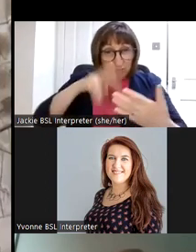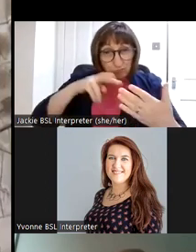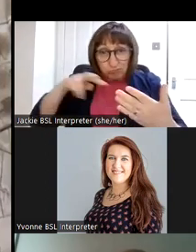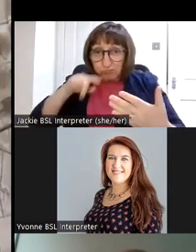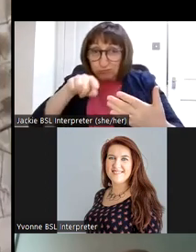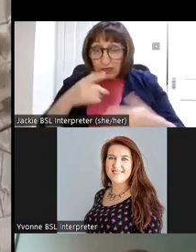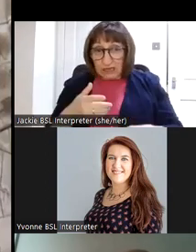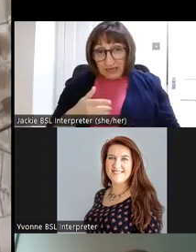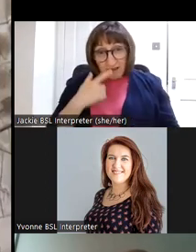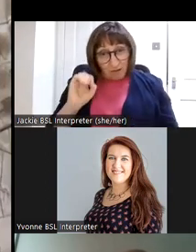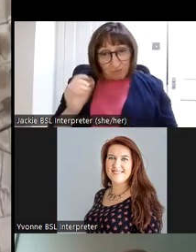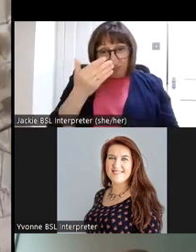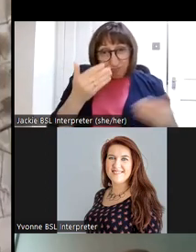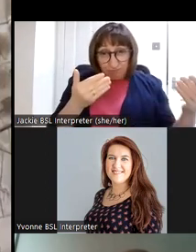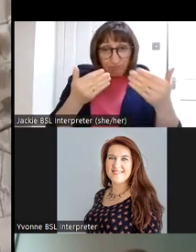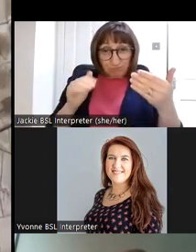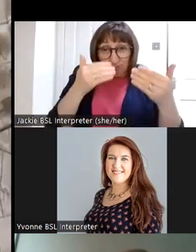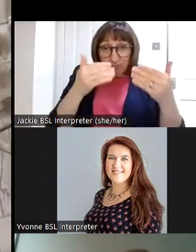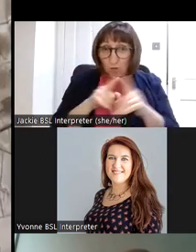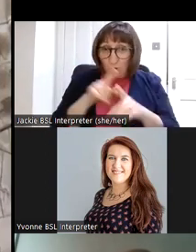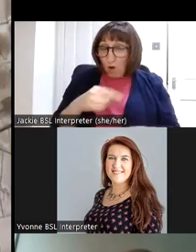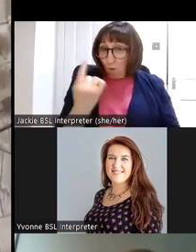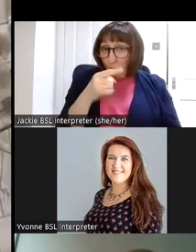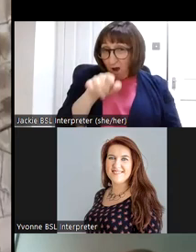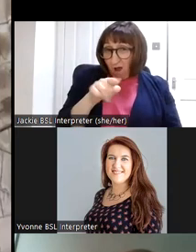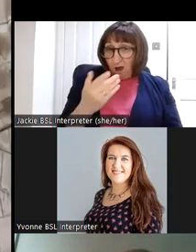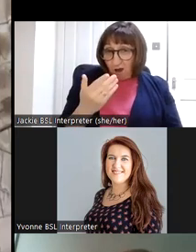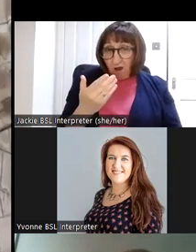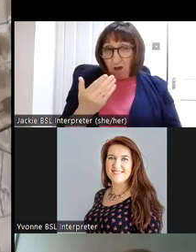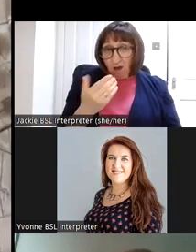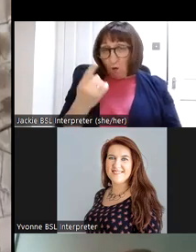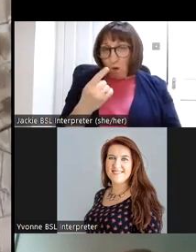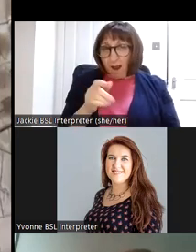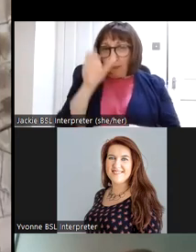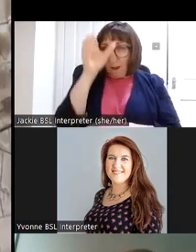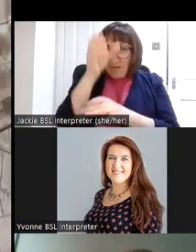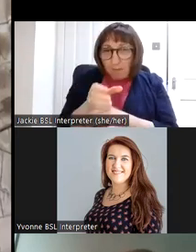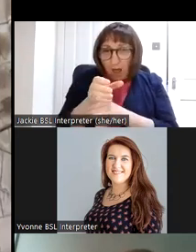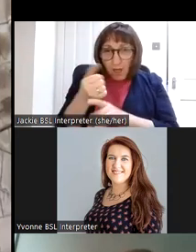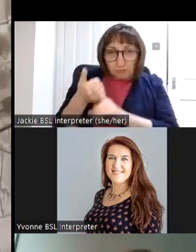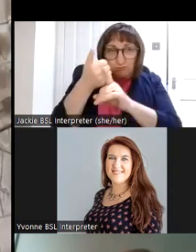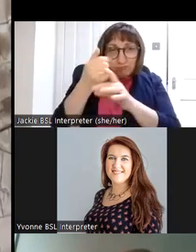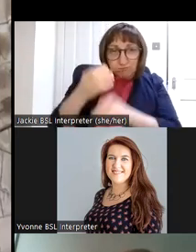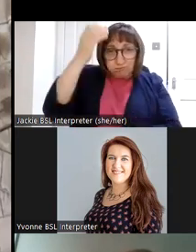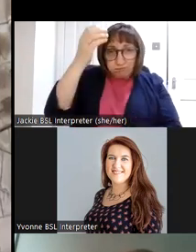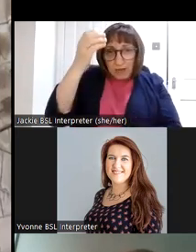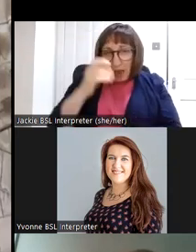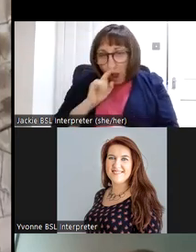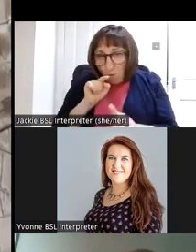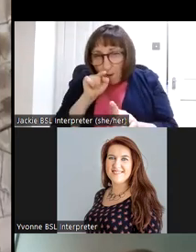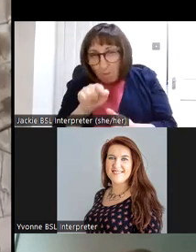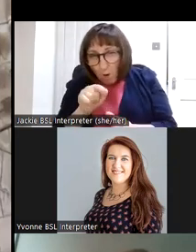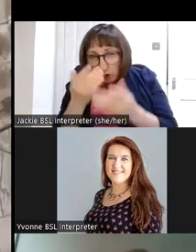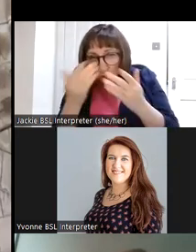this is just to give you an idea of one of the one of the pillars stones here i'll just point to this point here